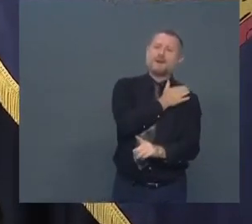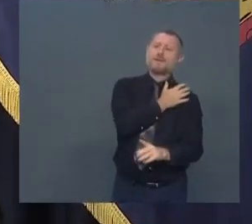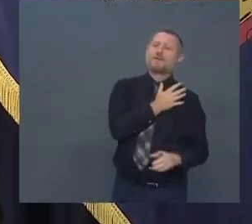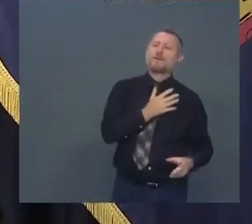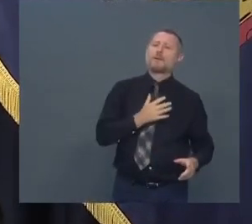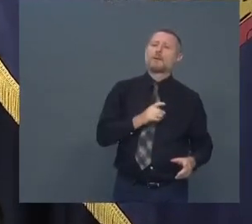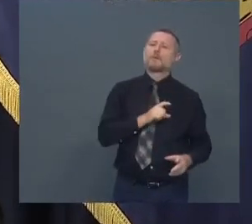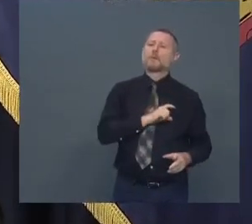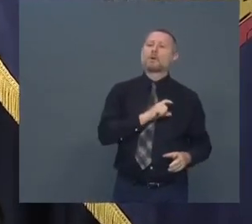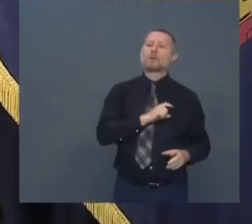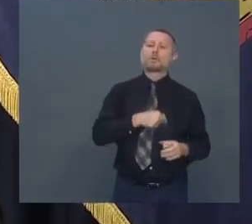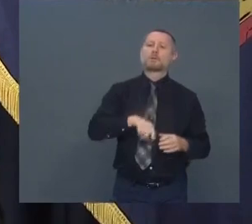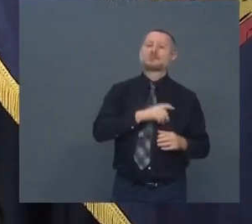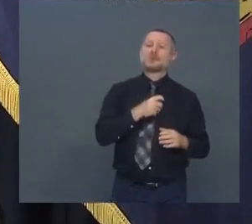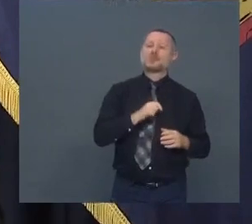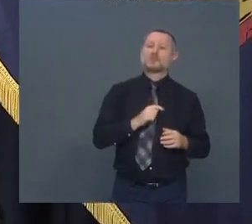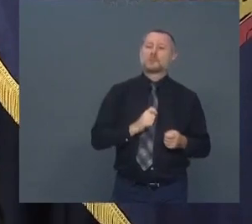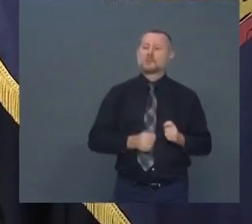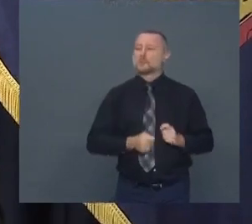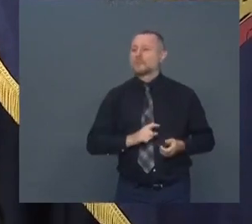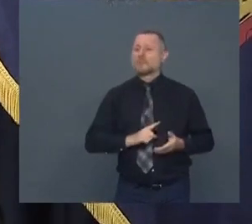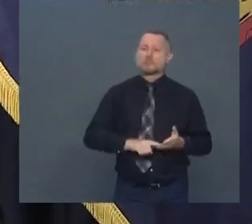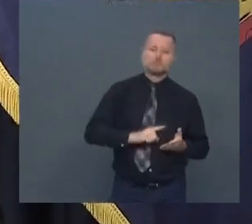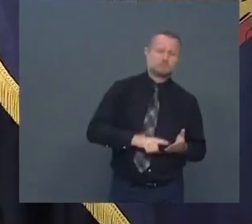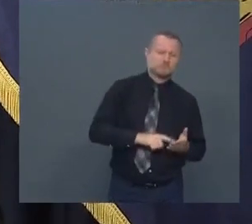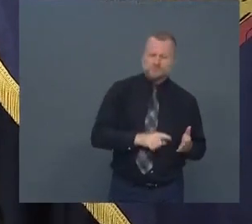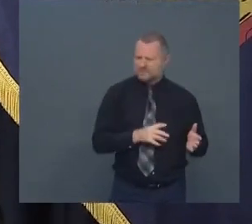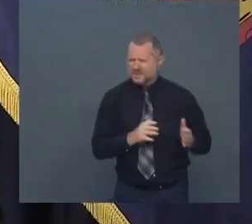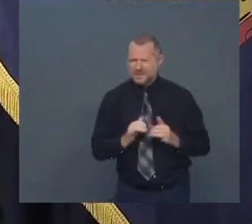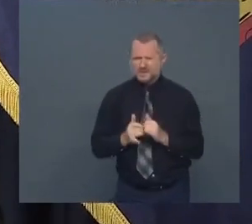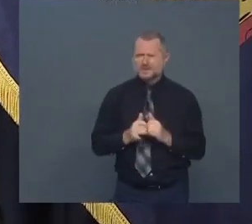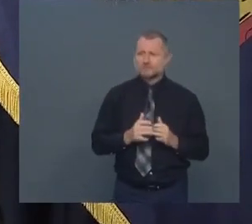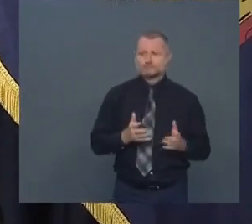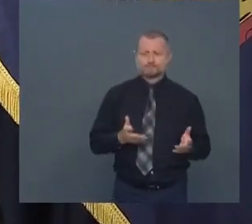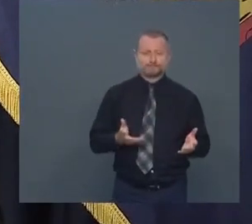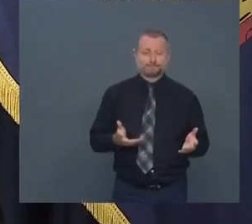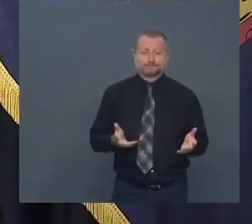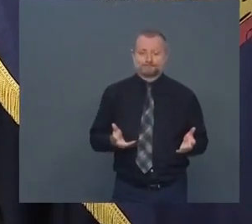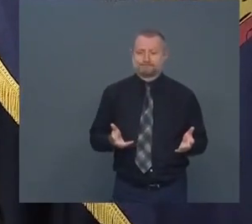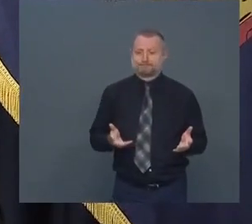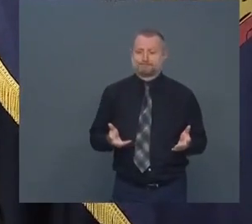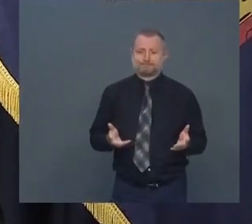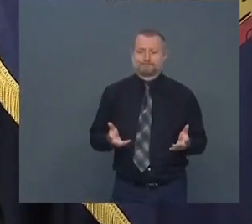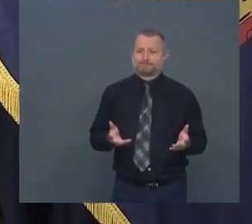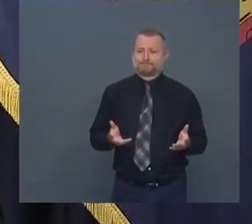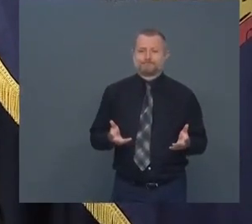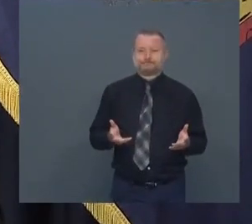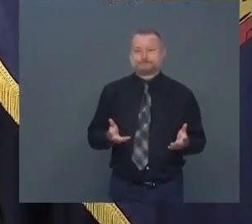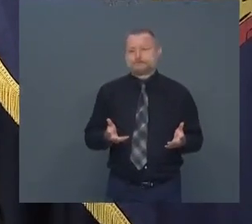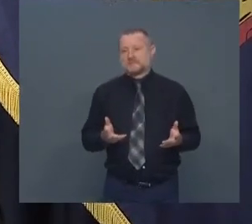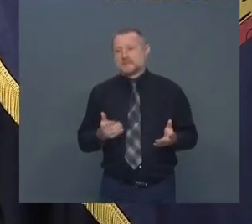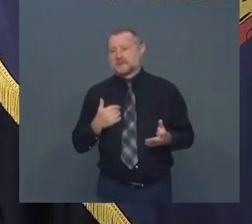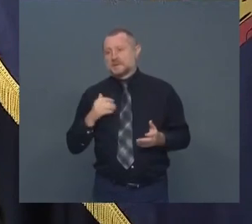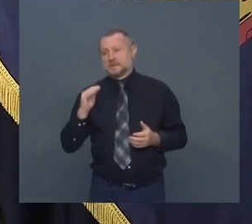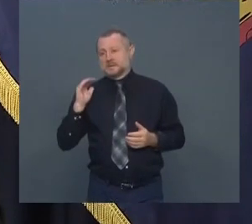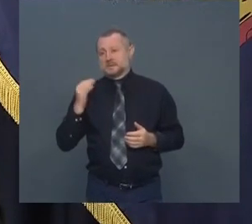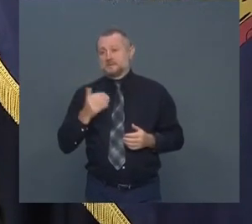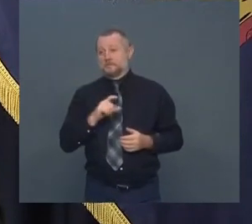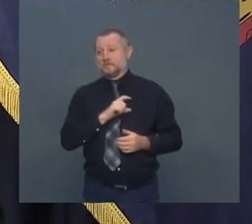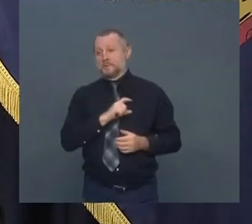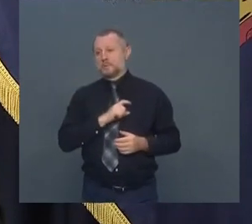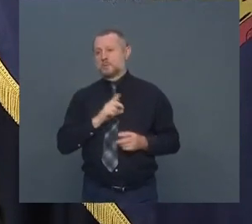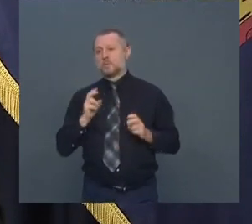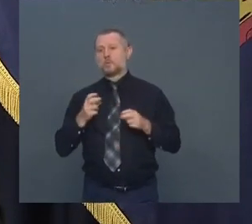to suggest that it was basically a